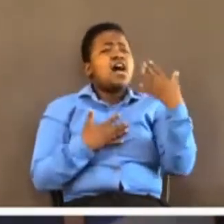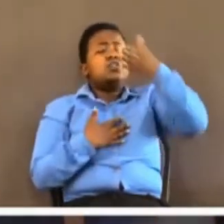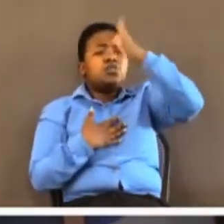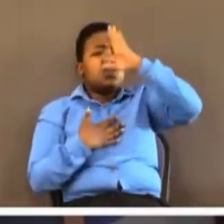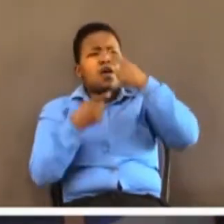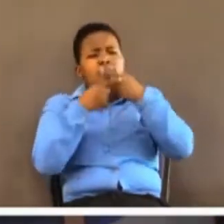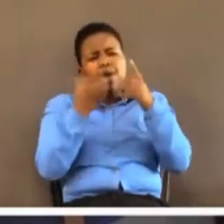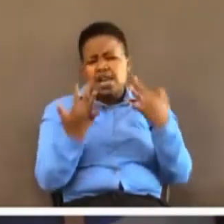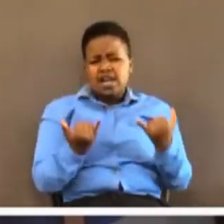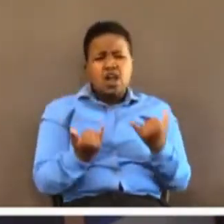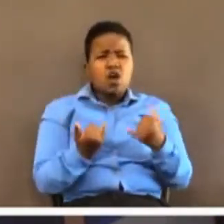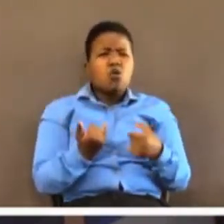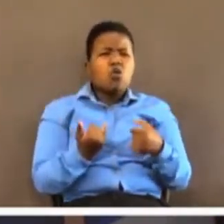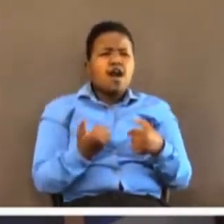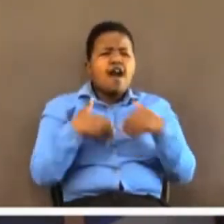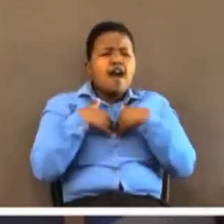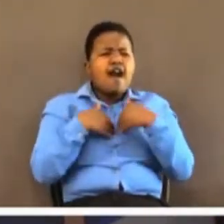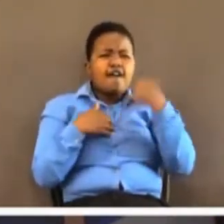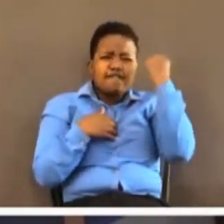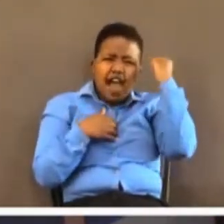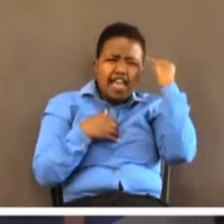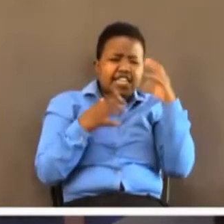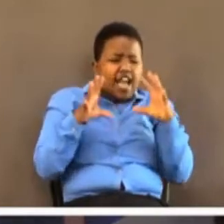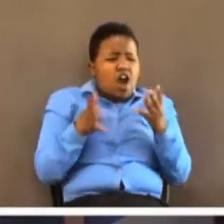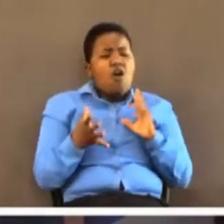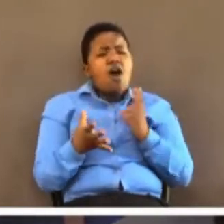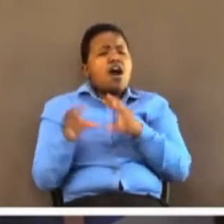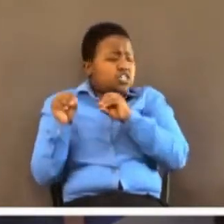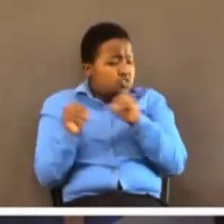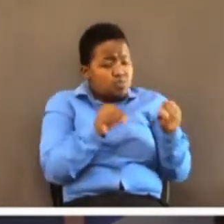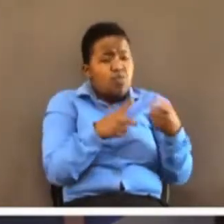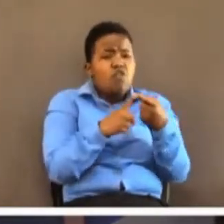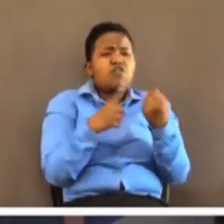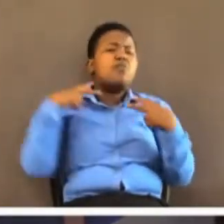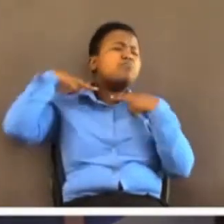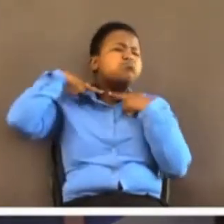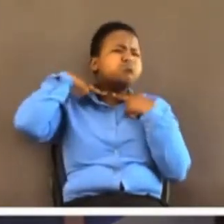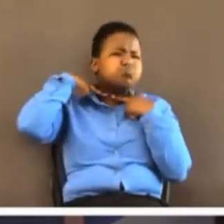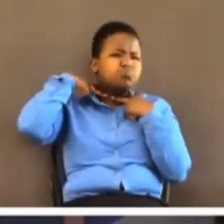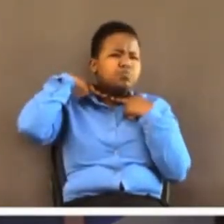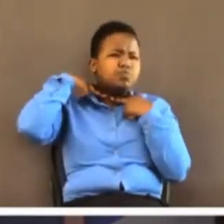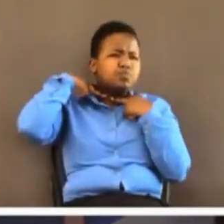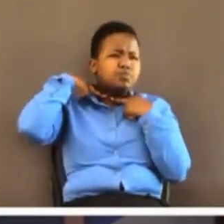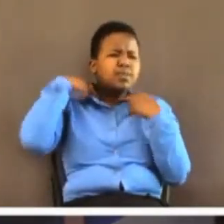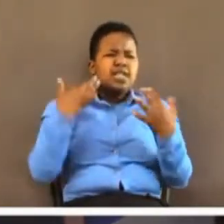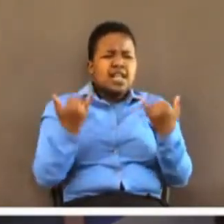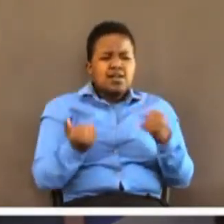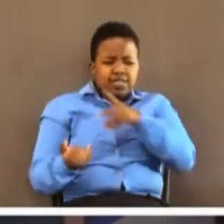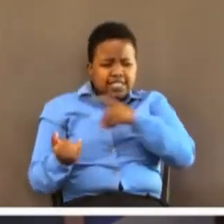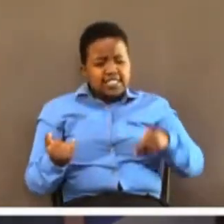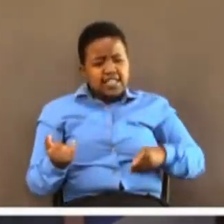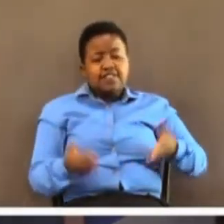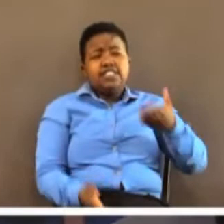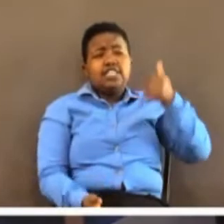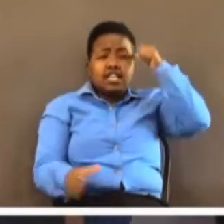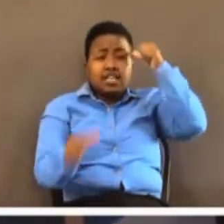they did not know what to do. Now, this is a situation that has brought itself in front of David. He remembers the past victories God had given him and